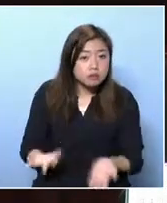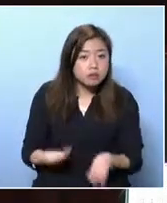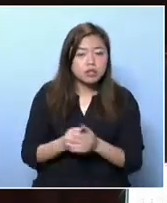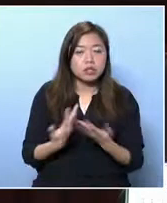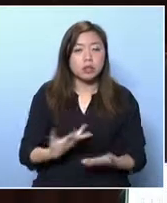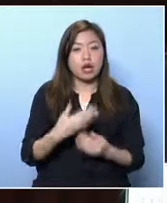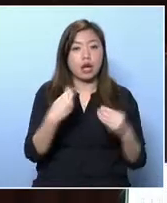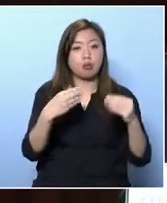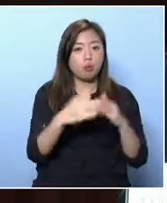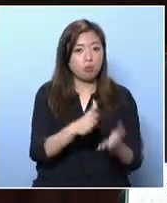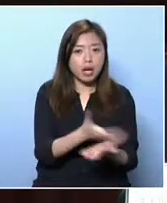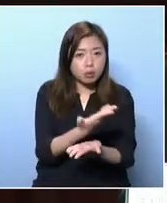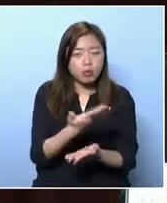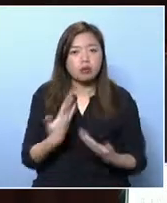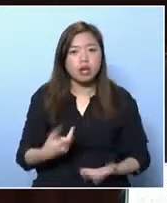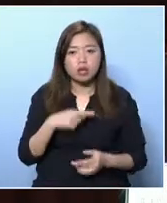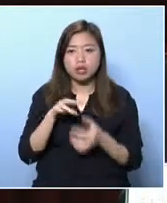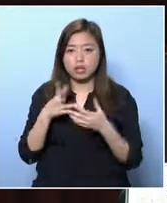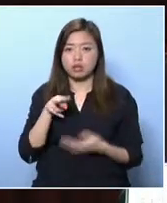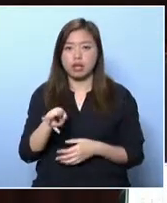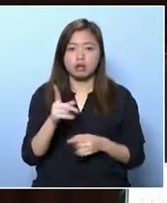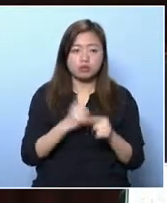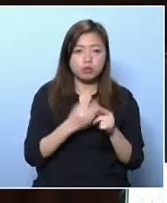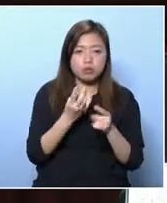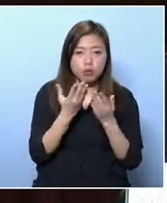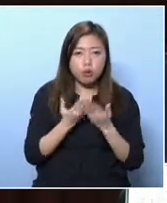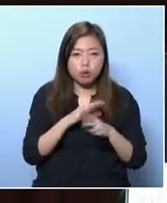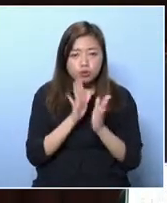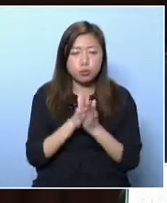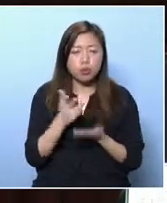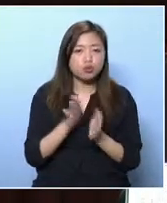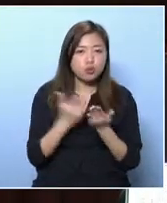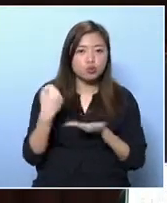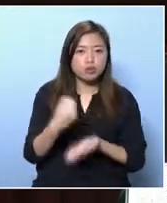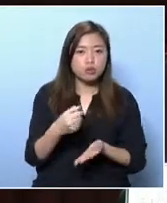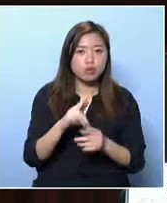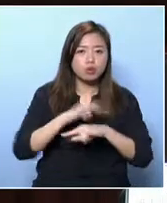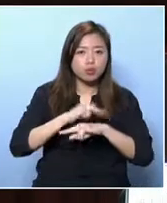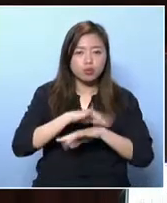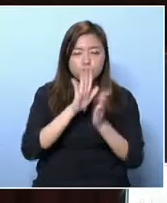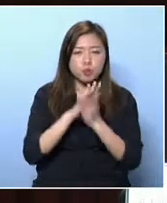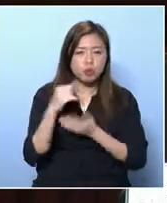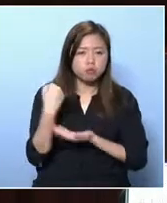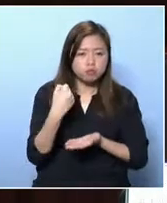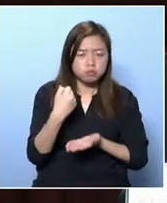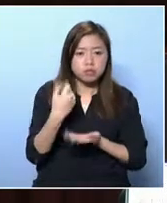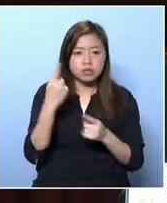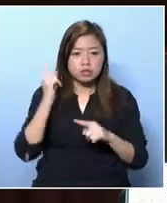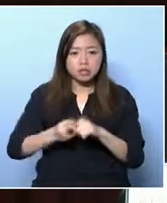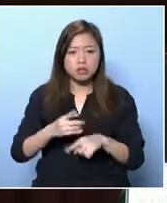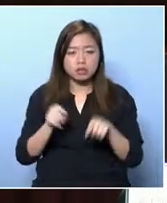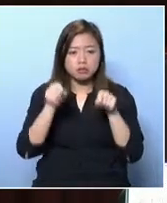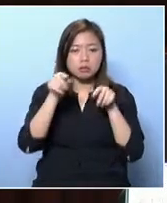policy? There are issues that necessarily issues at the grant for the primary and secondary